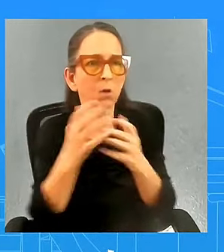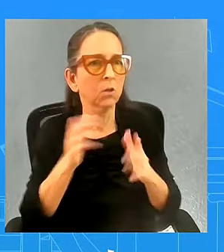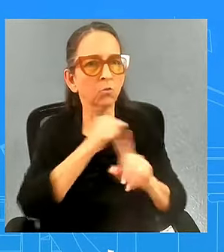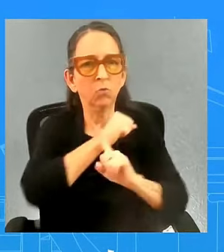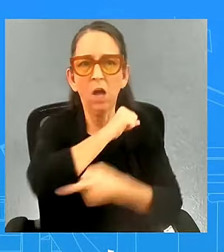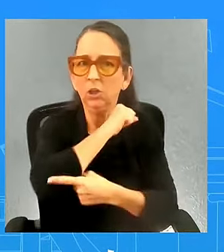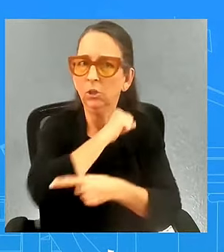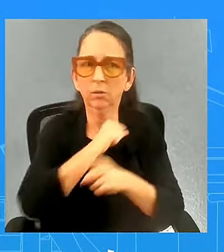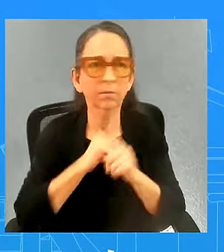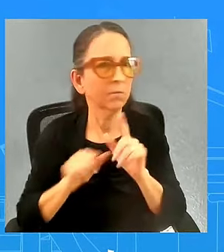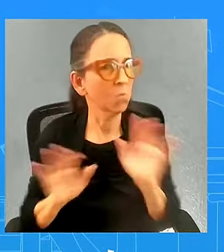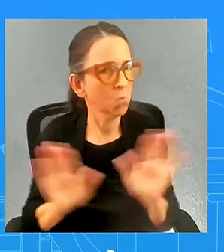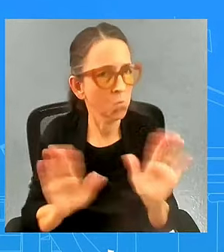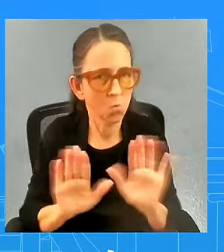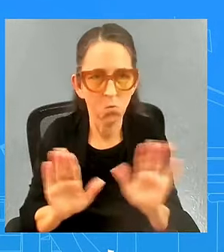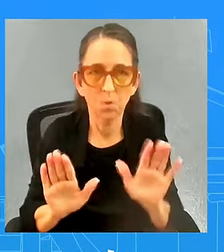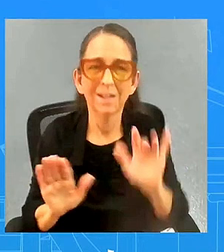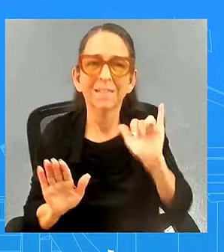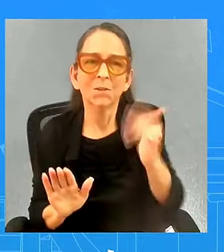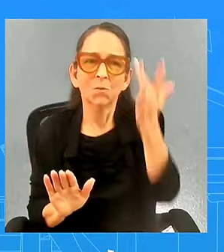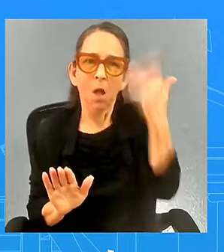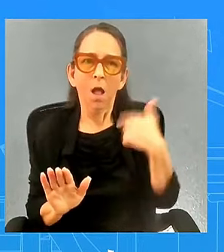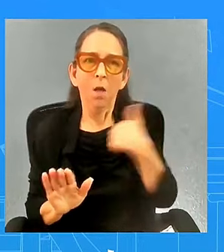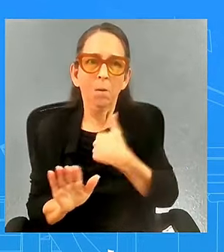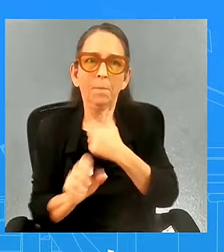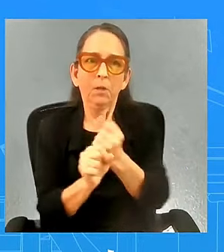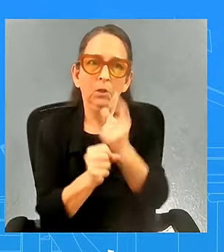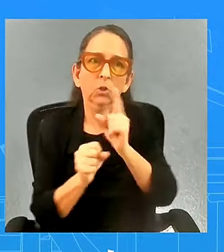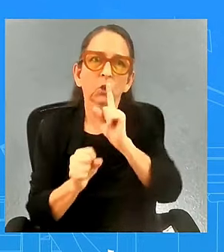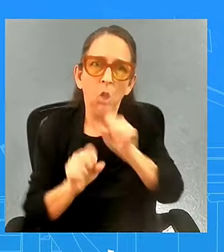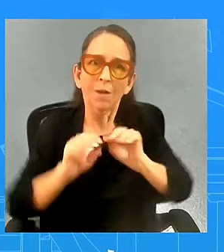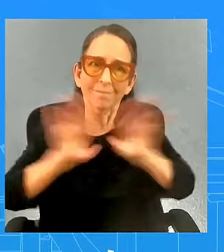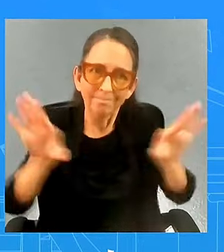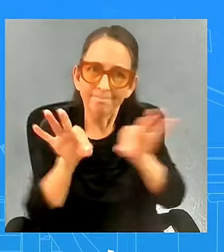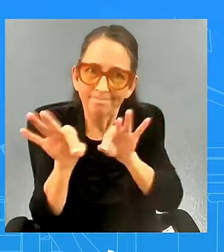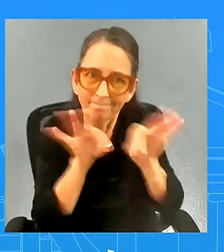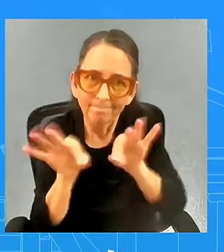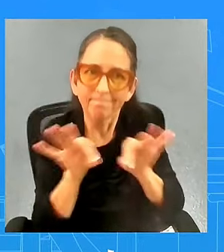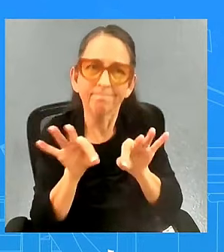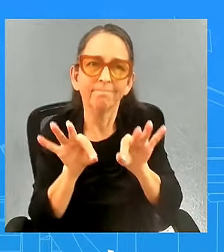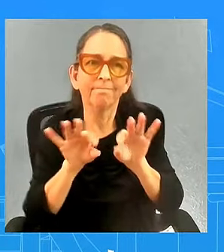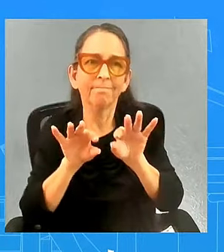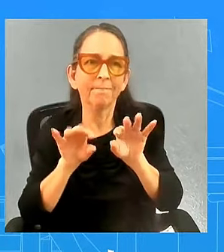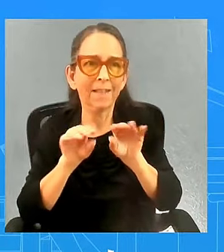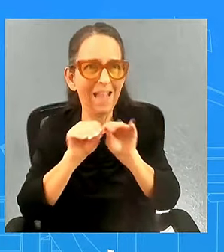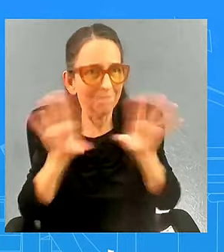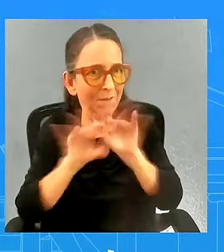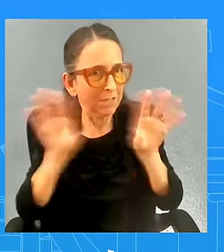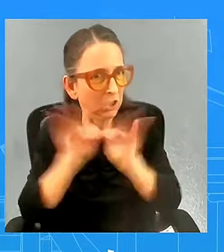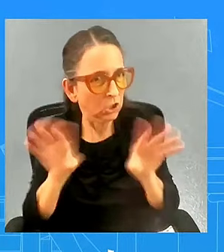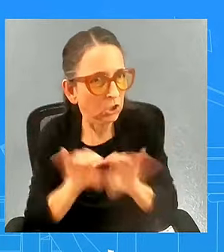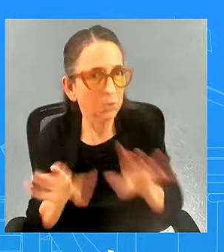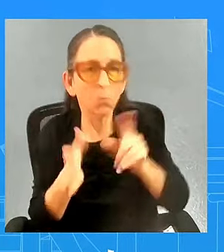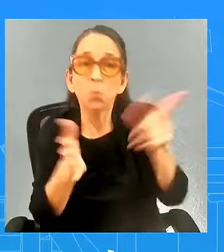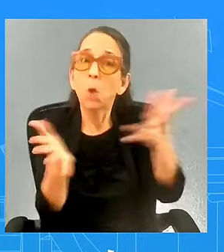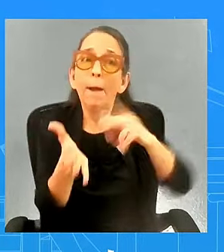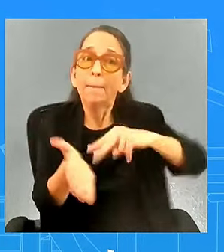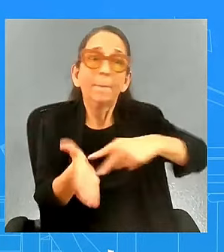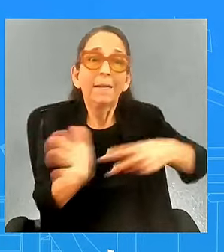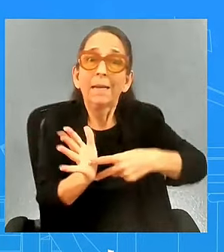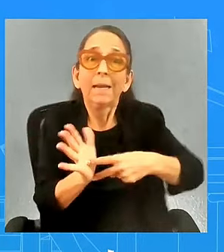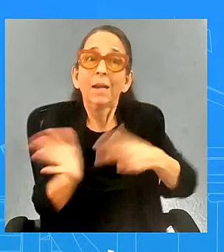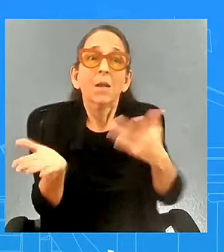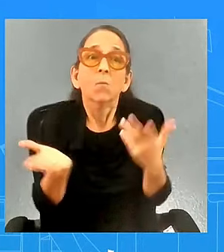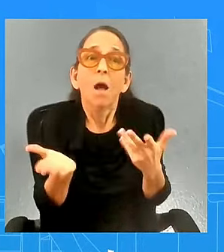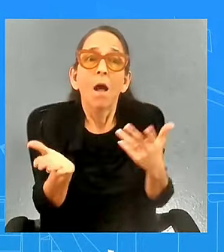wanted to make sure that we put out a statement that clarified what he meant and what he was trying to say and so just want to